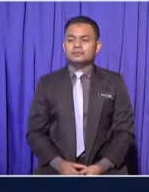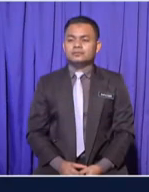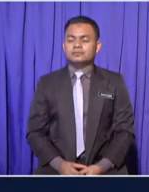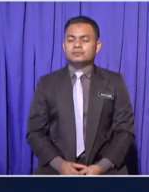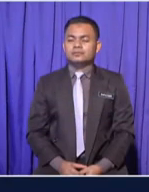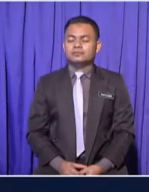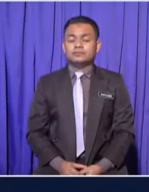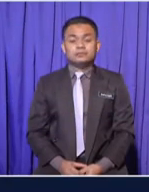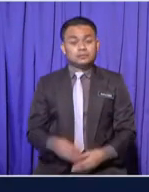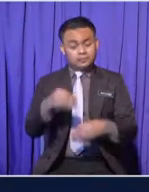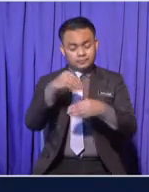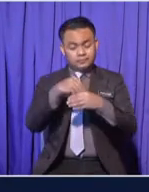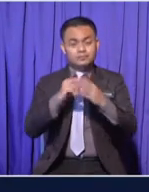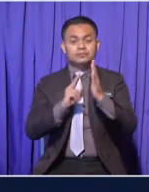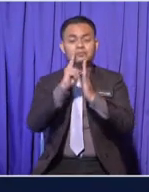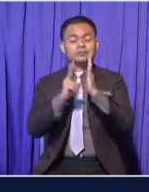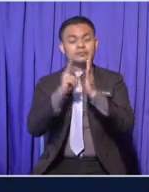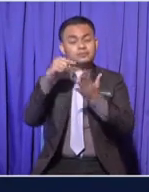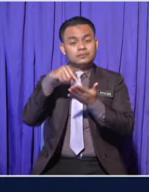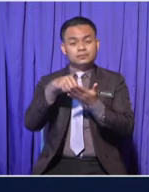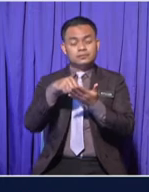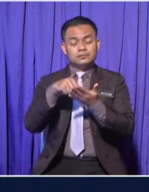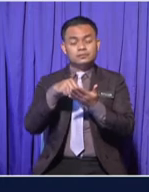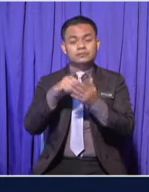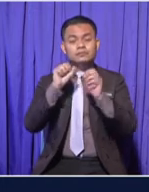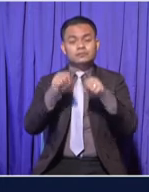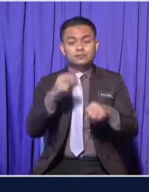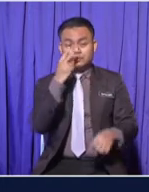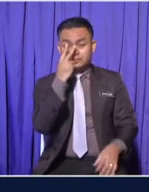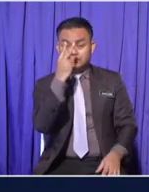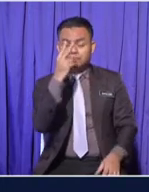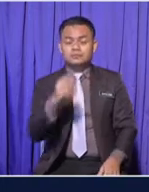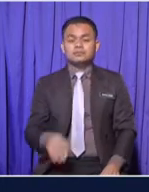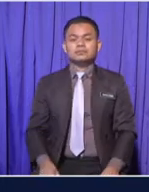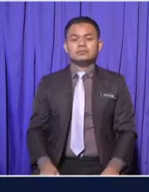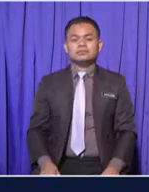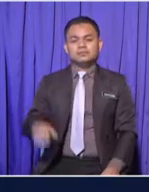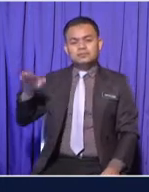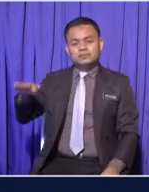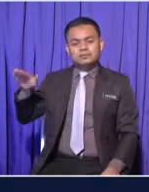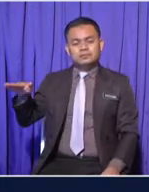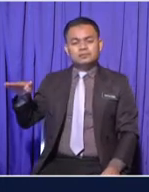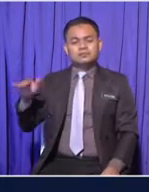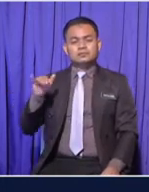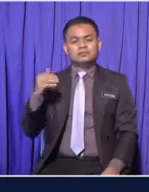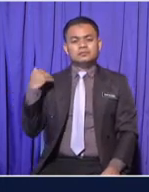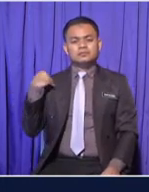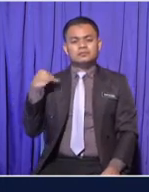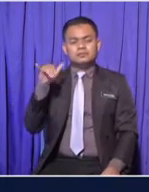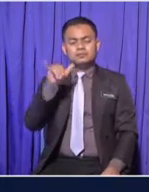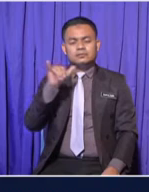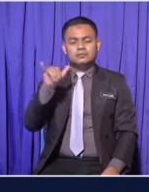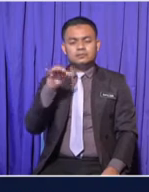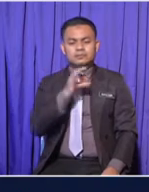In this video You can see That children have similar characteristics